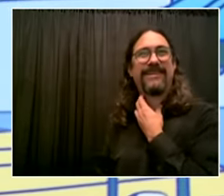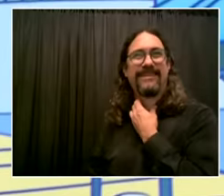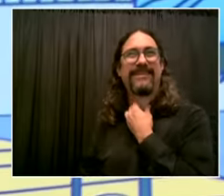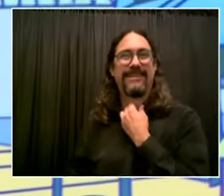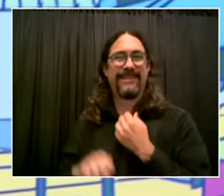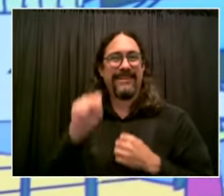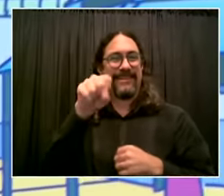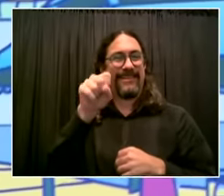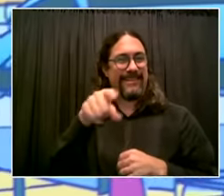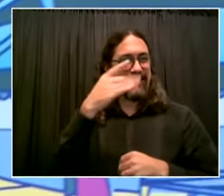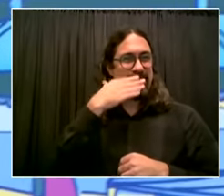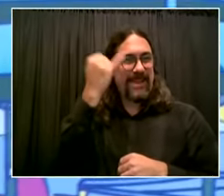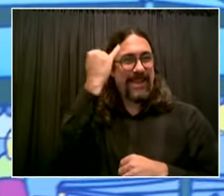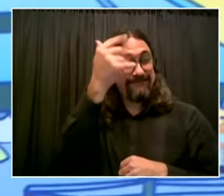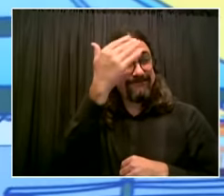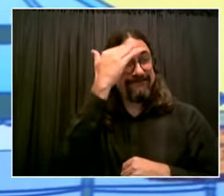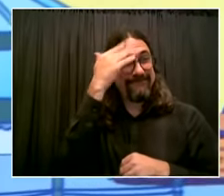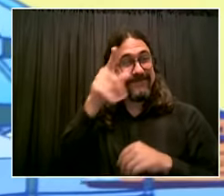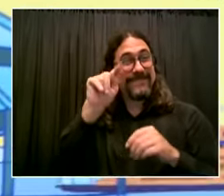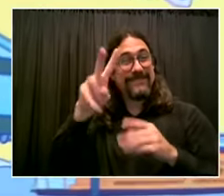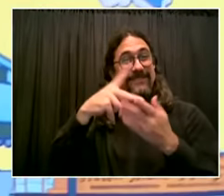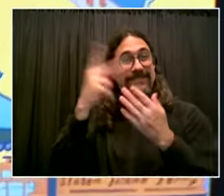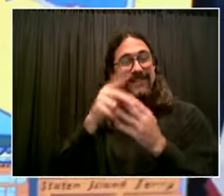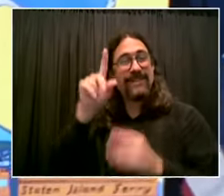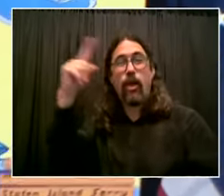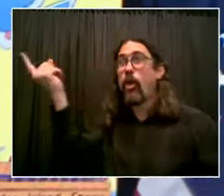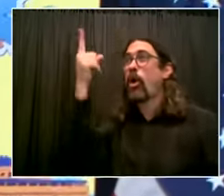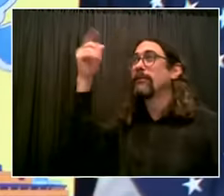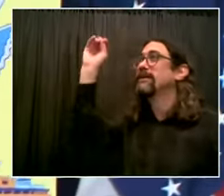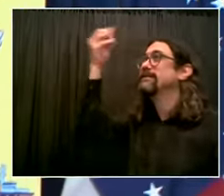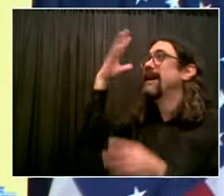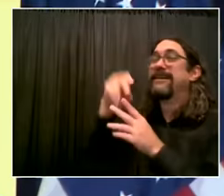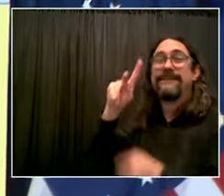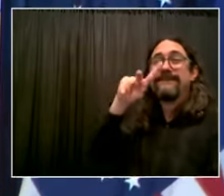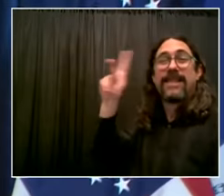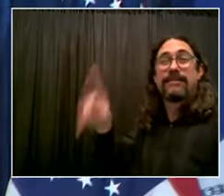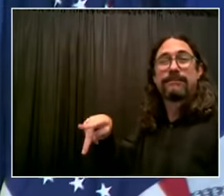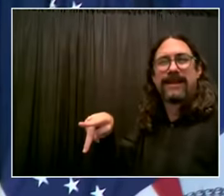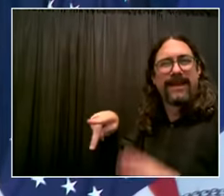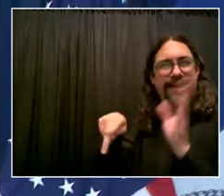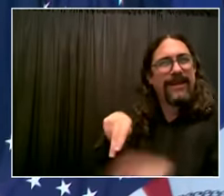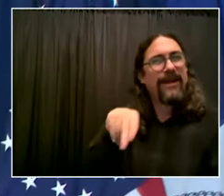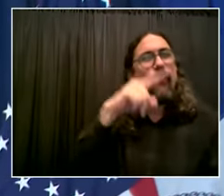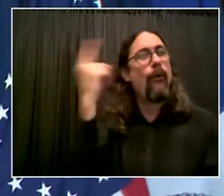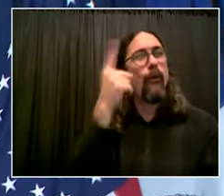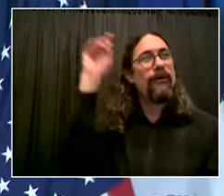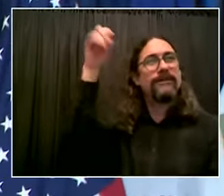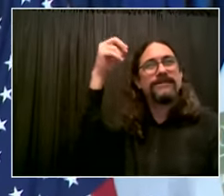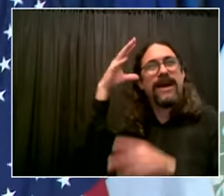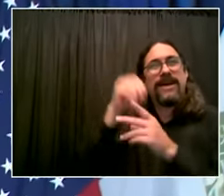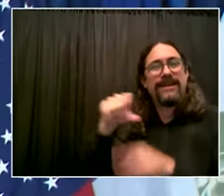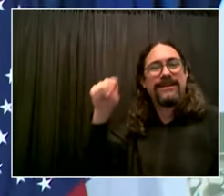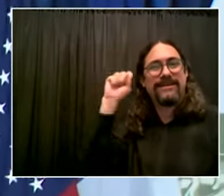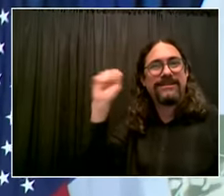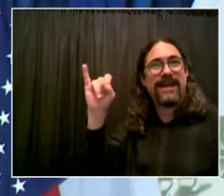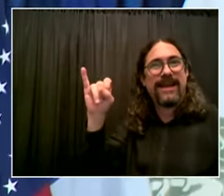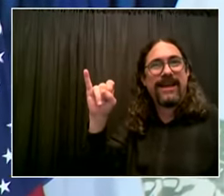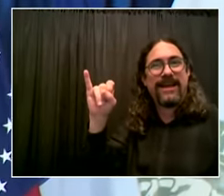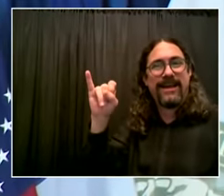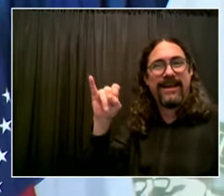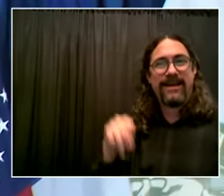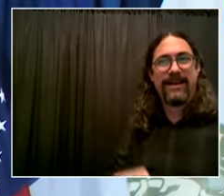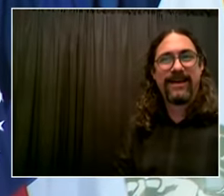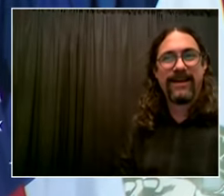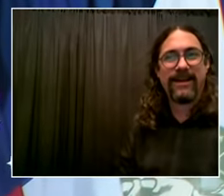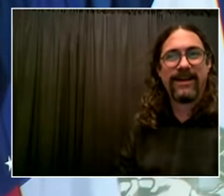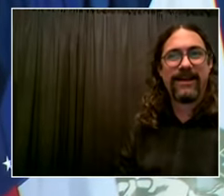couple on steroids no i think we could do amazing things with that i'm sorry joe we just had a creative moment over here listen i don't want to